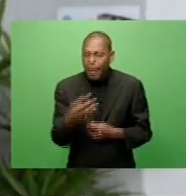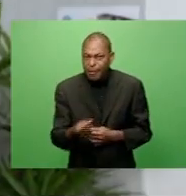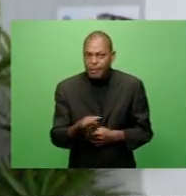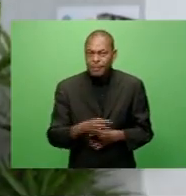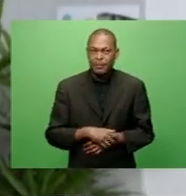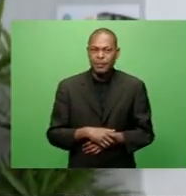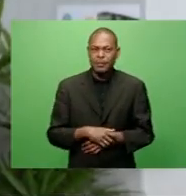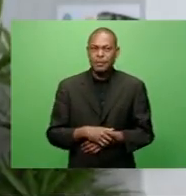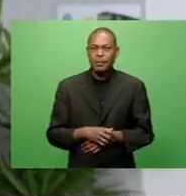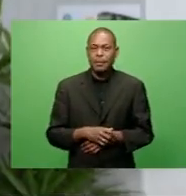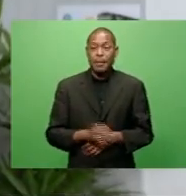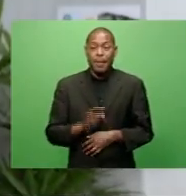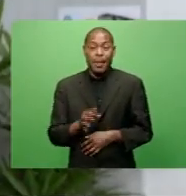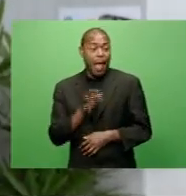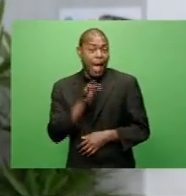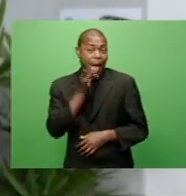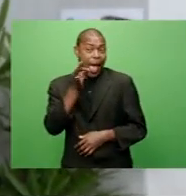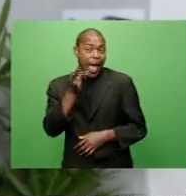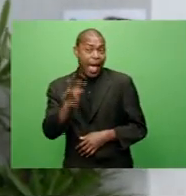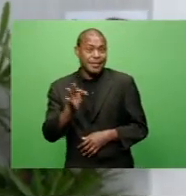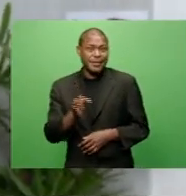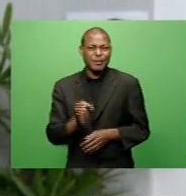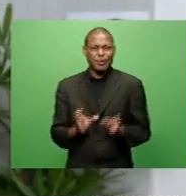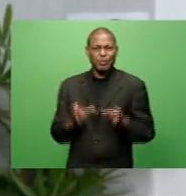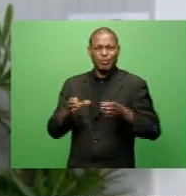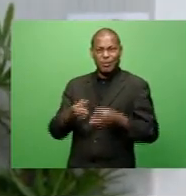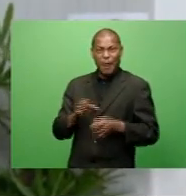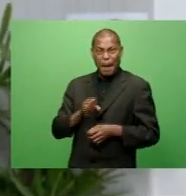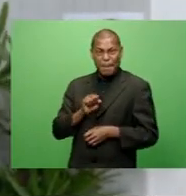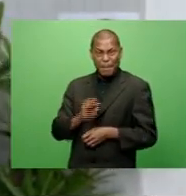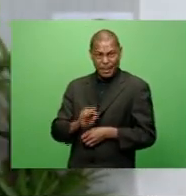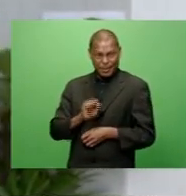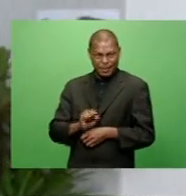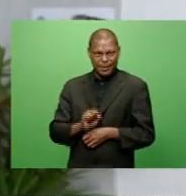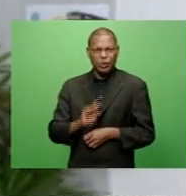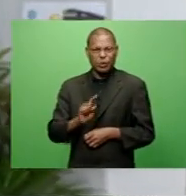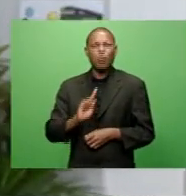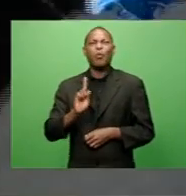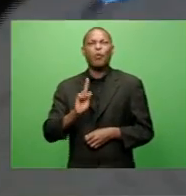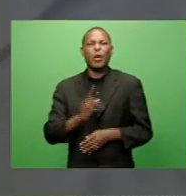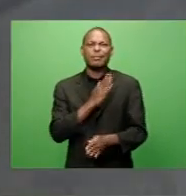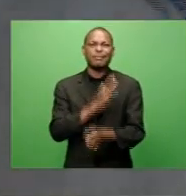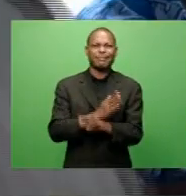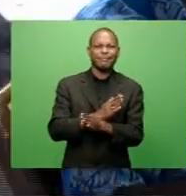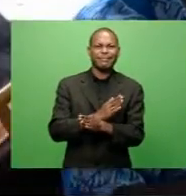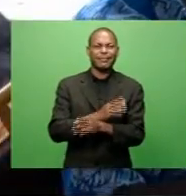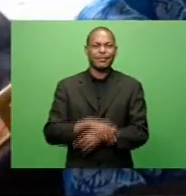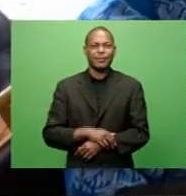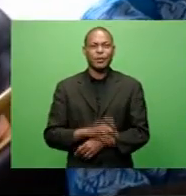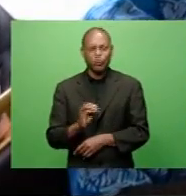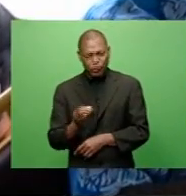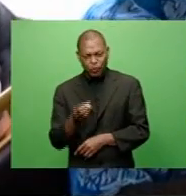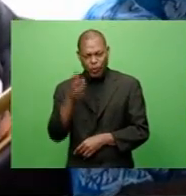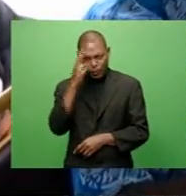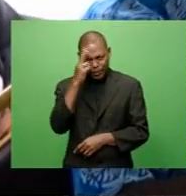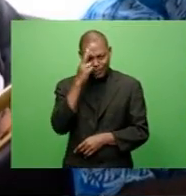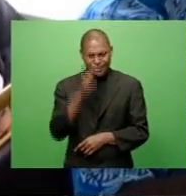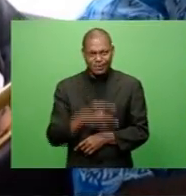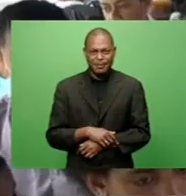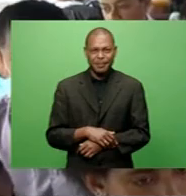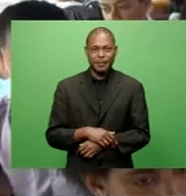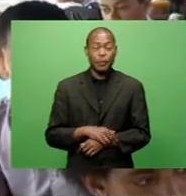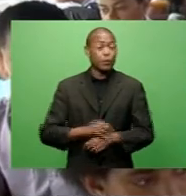request of the Fiji Buzz Operators Association that we brought the restrictions and there was a reason for that. Fiji Buzz Operators Association